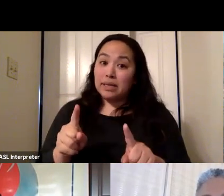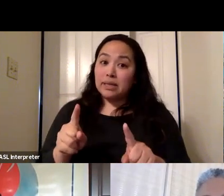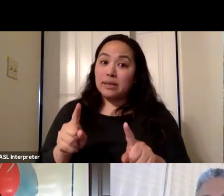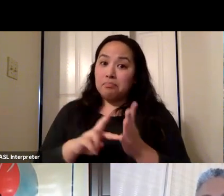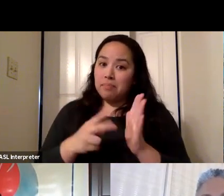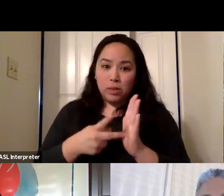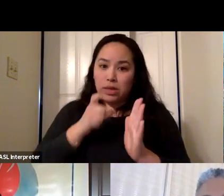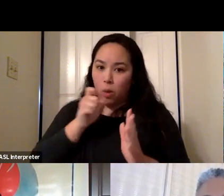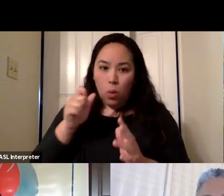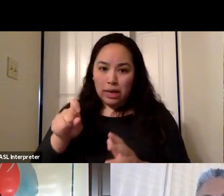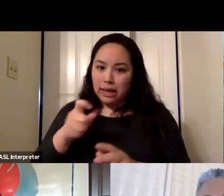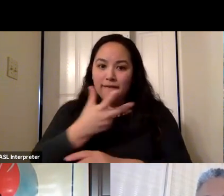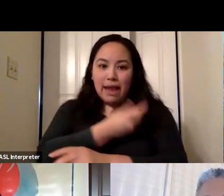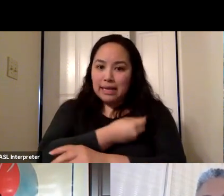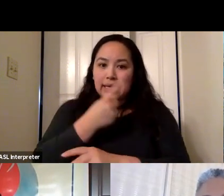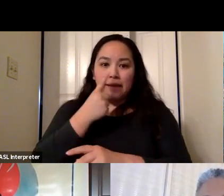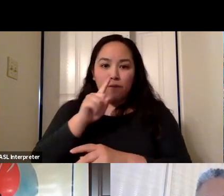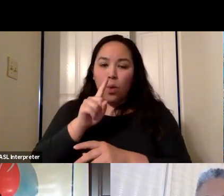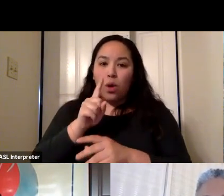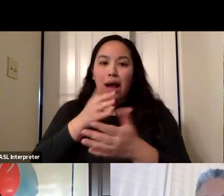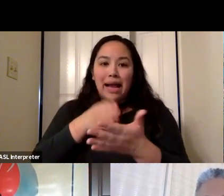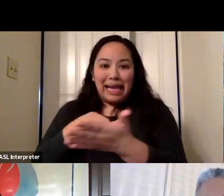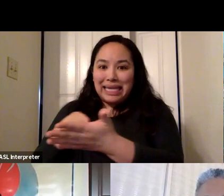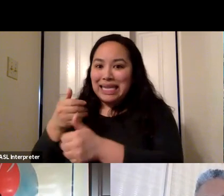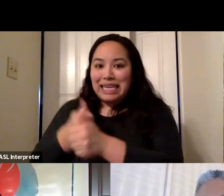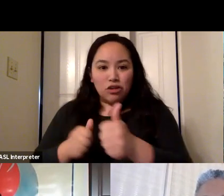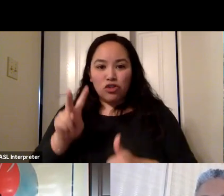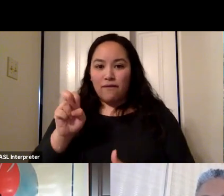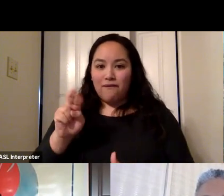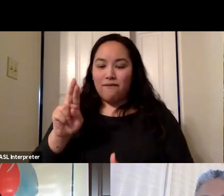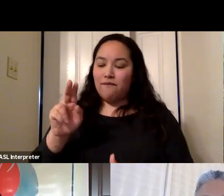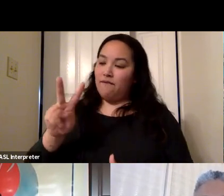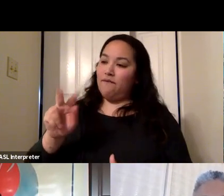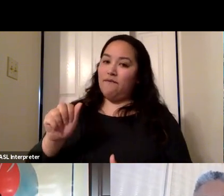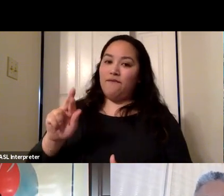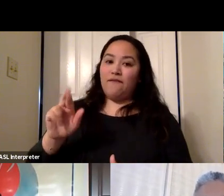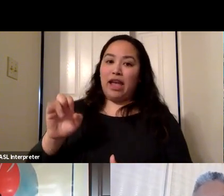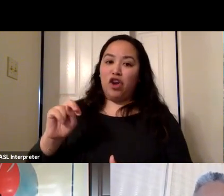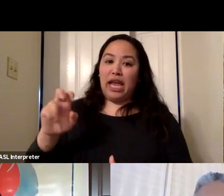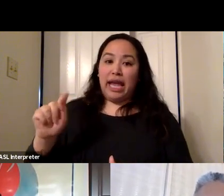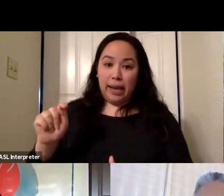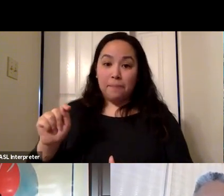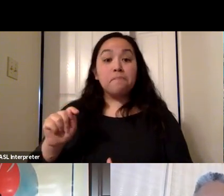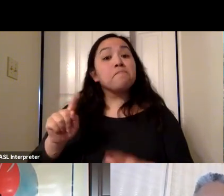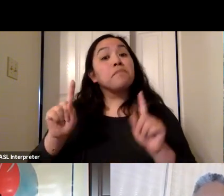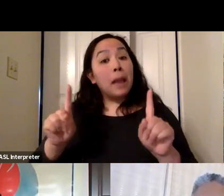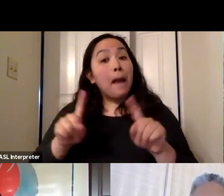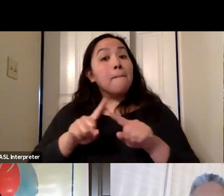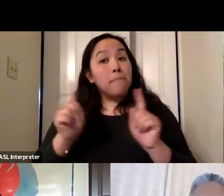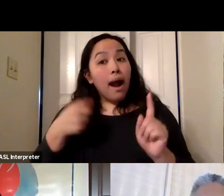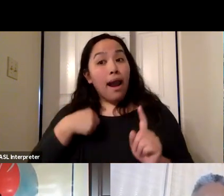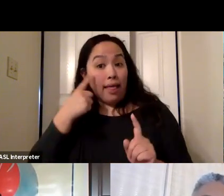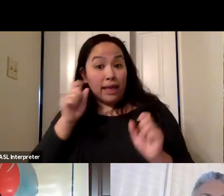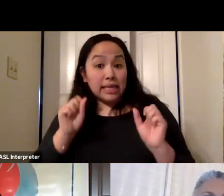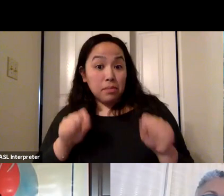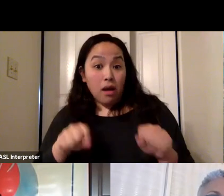that includes against all the different against all the different types. And so I think that, you know, there is a possibility, certainly, that we